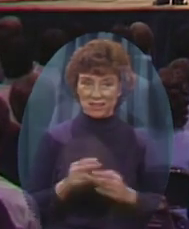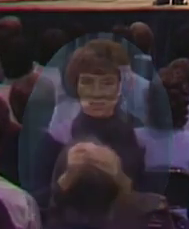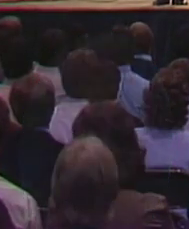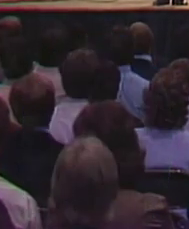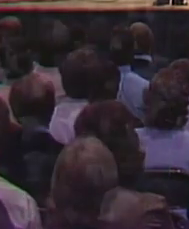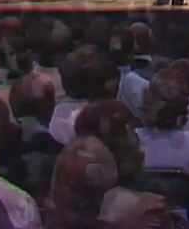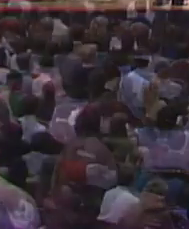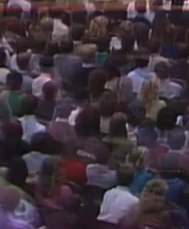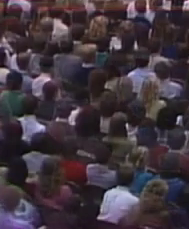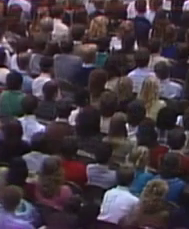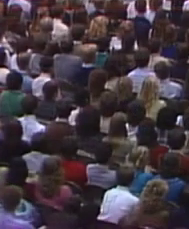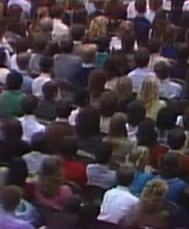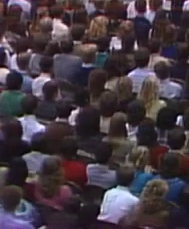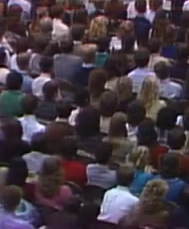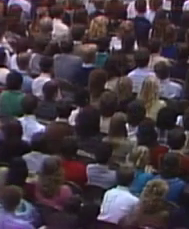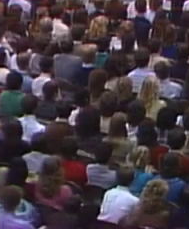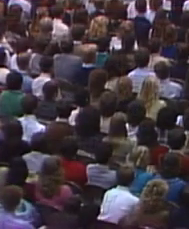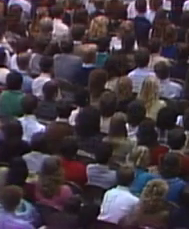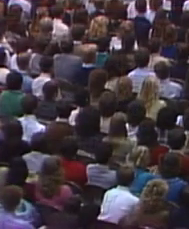There's